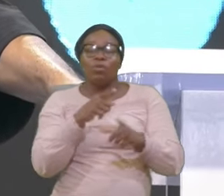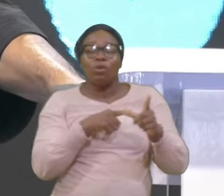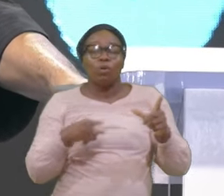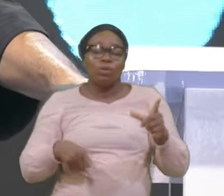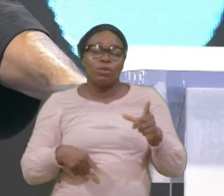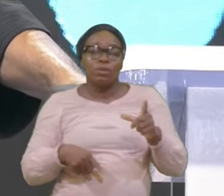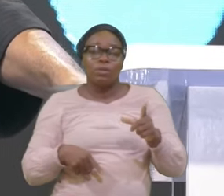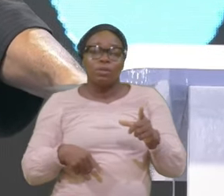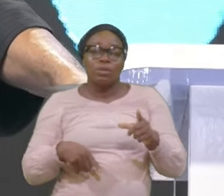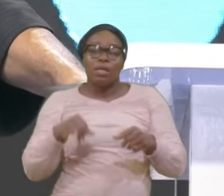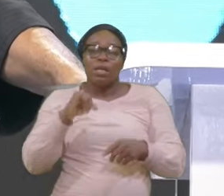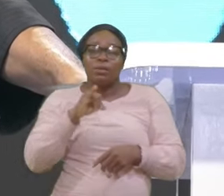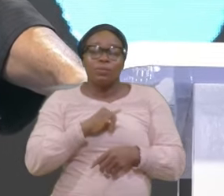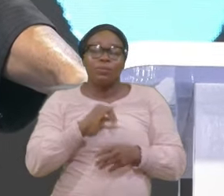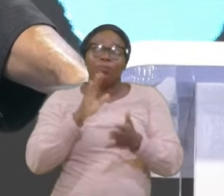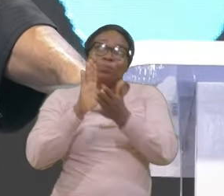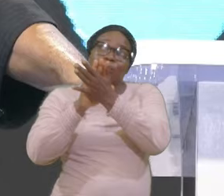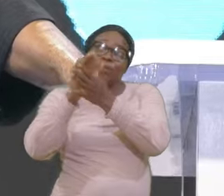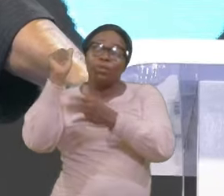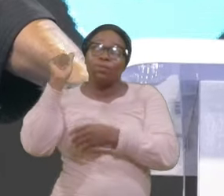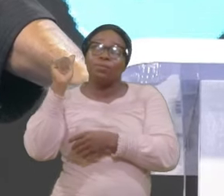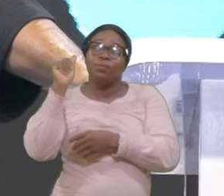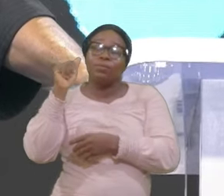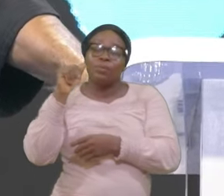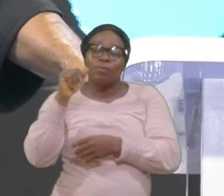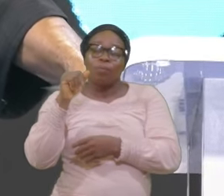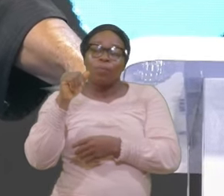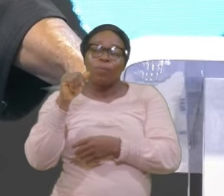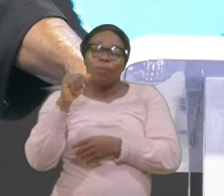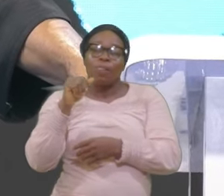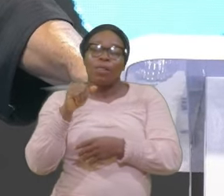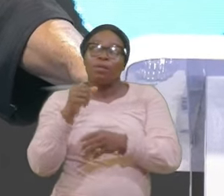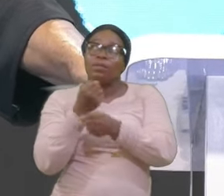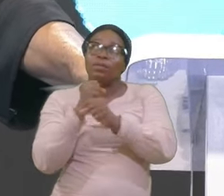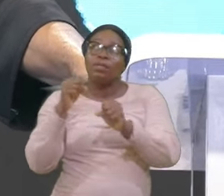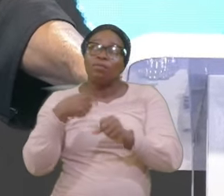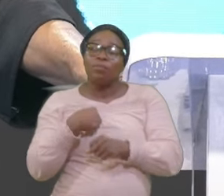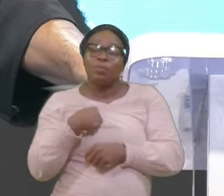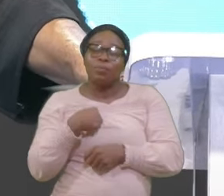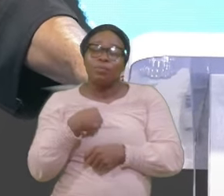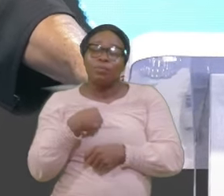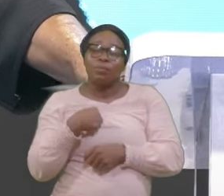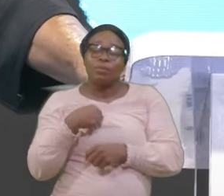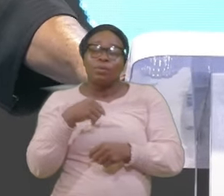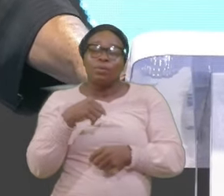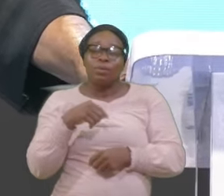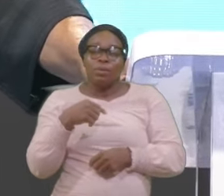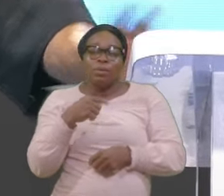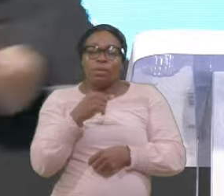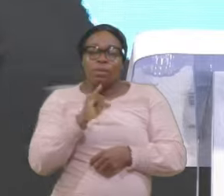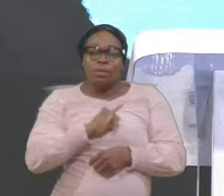Believe I am Saved Save me I believe I am